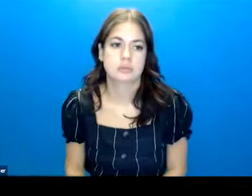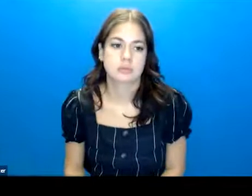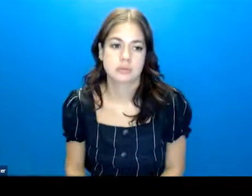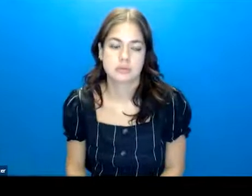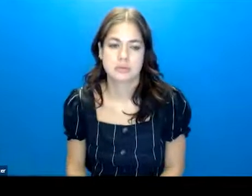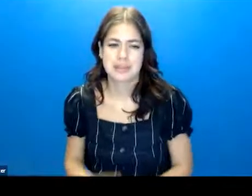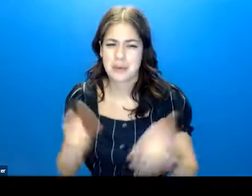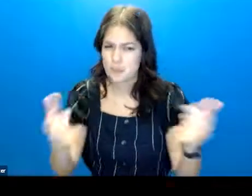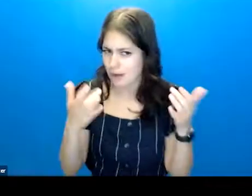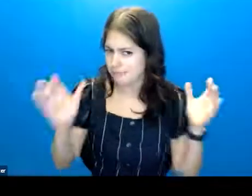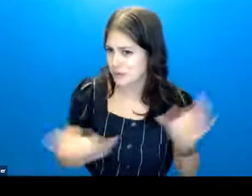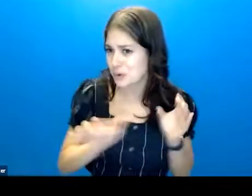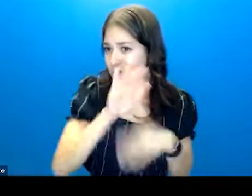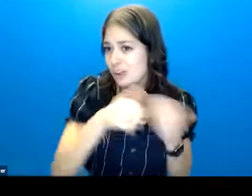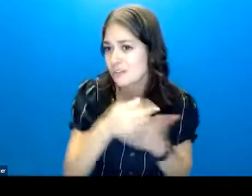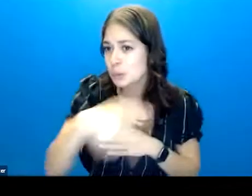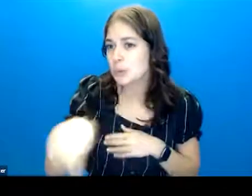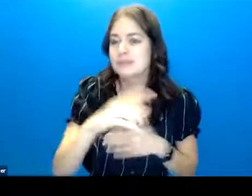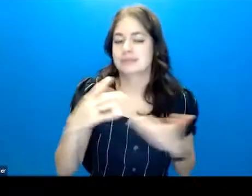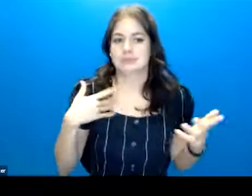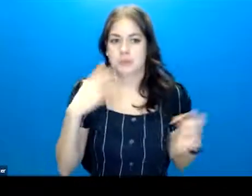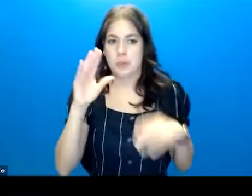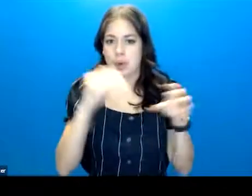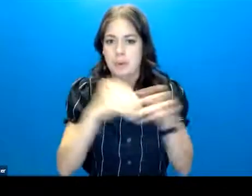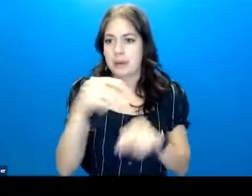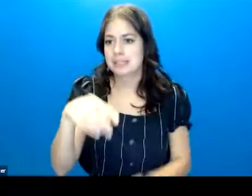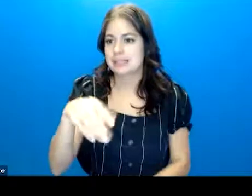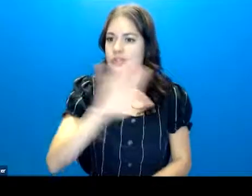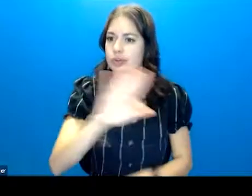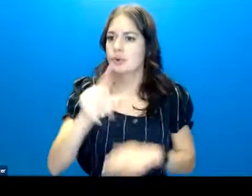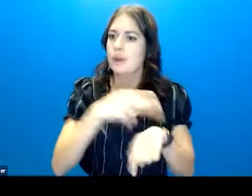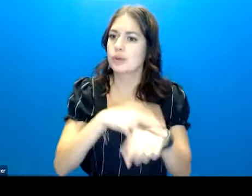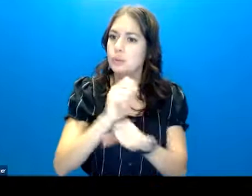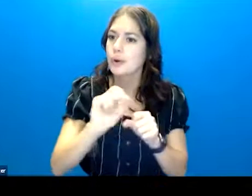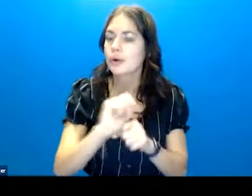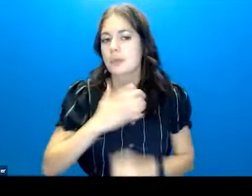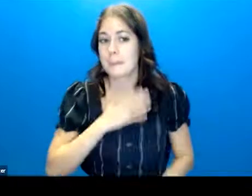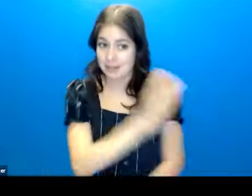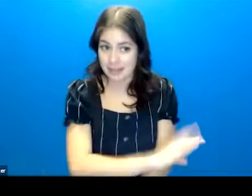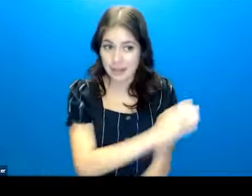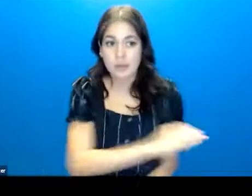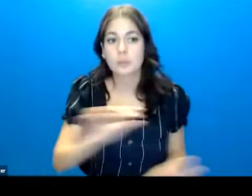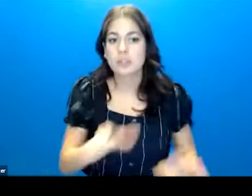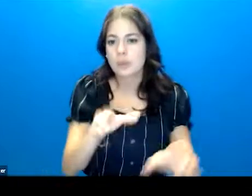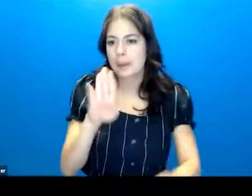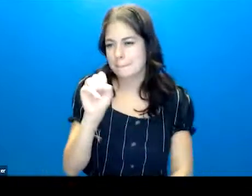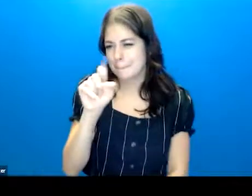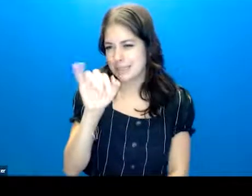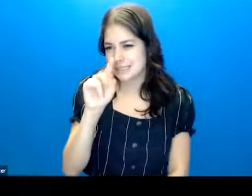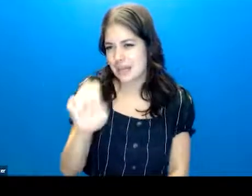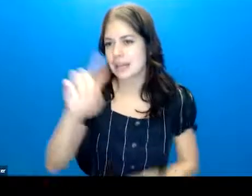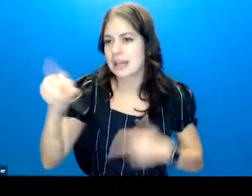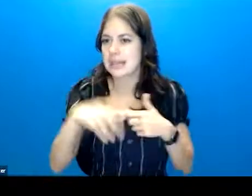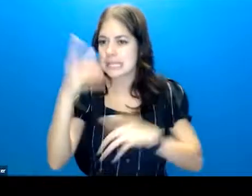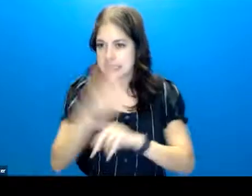I really want to encourage all of you to incorporate this into your regular work. So at my clinic, we do it at baseline and every six months